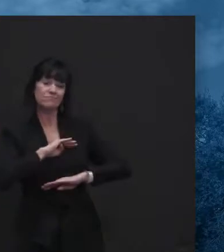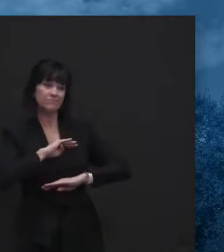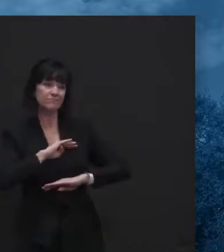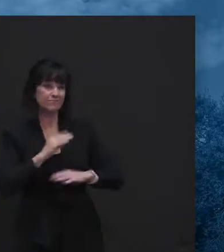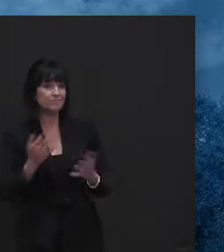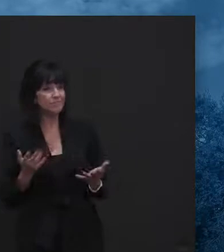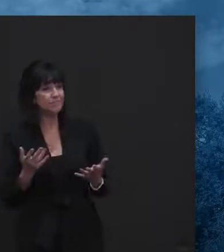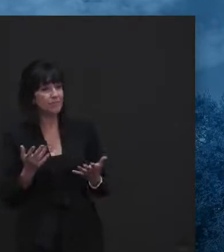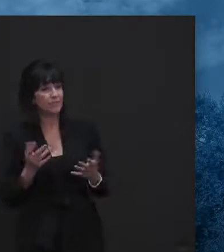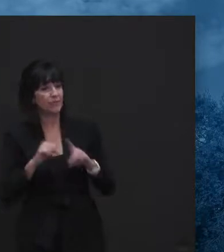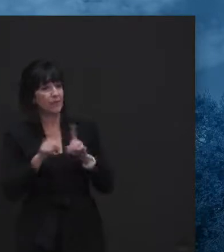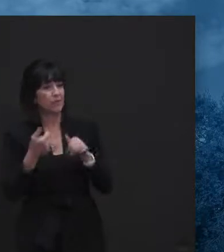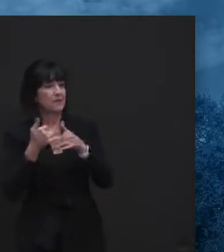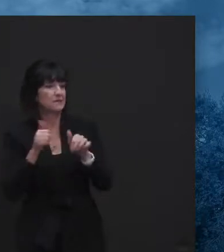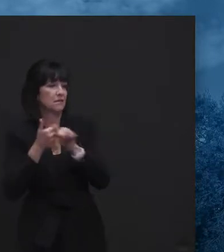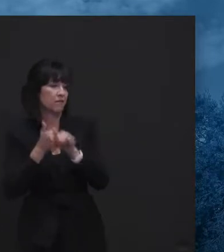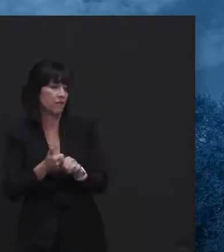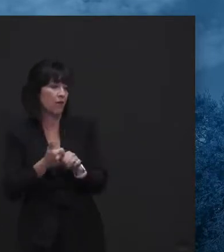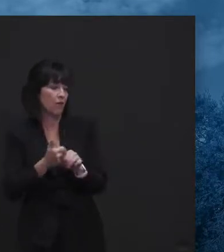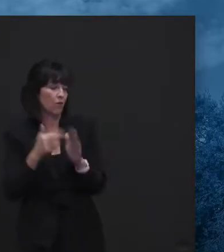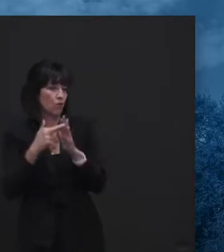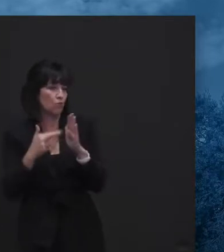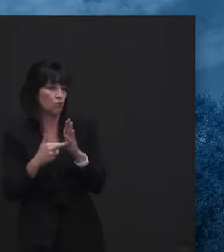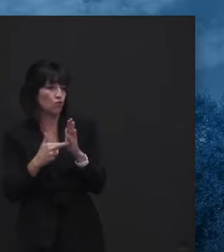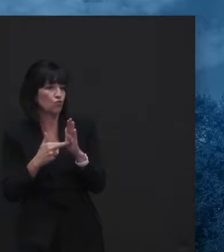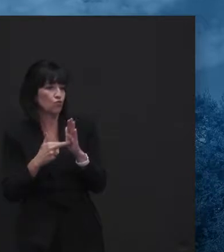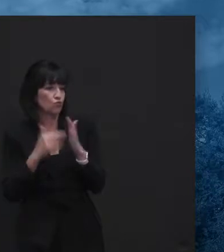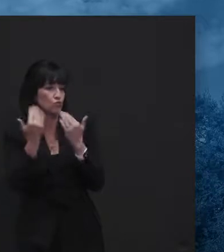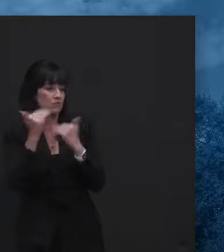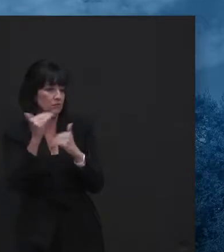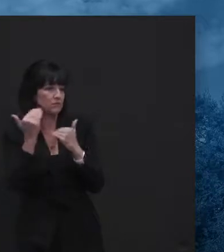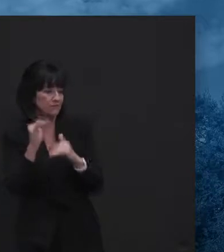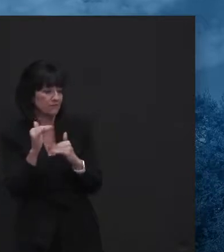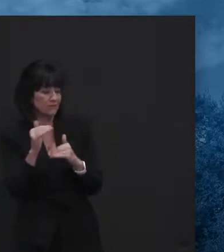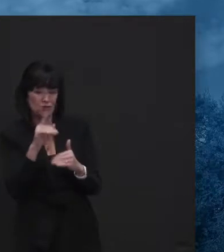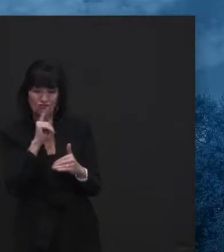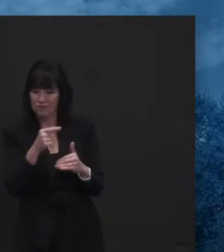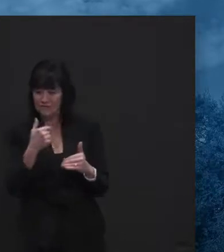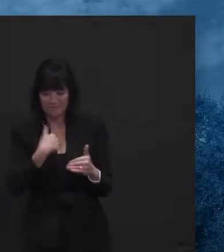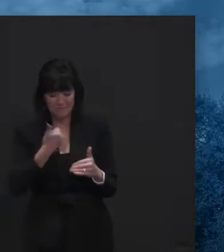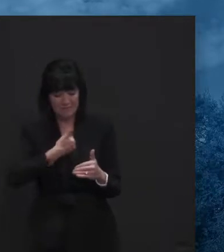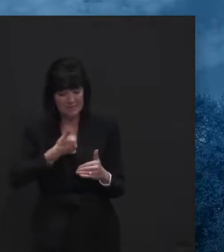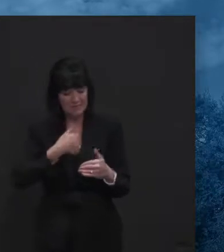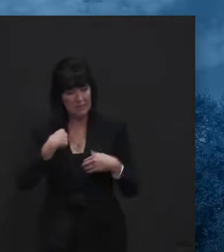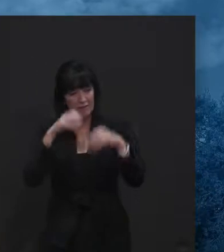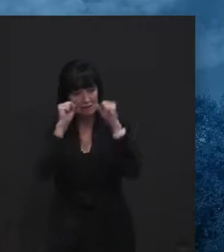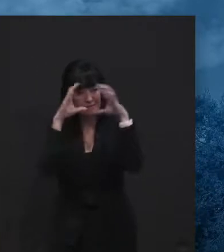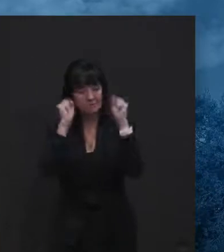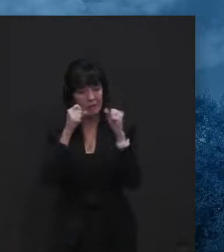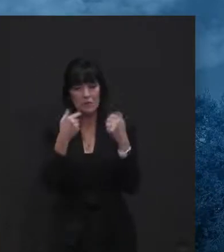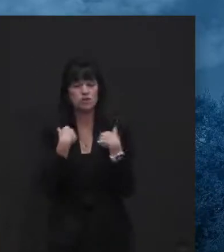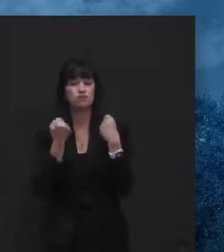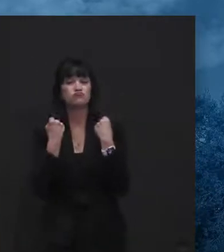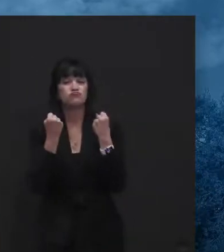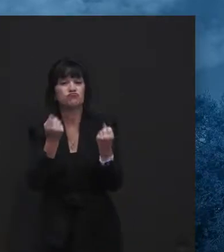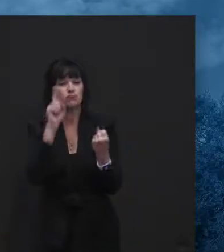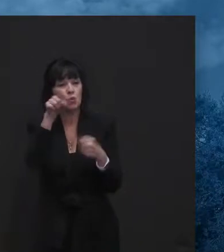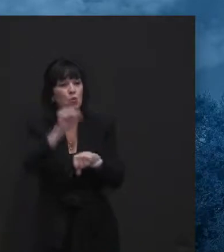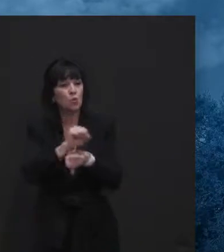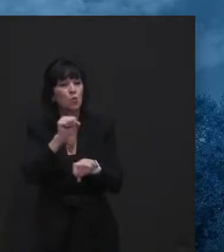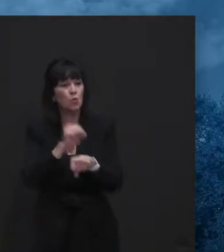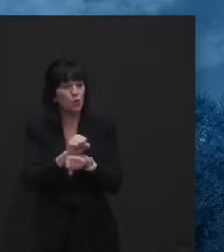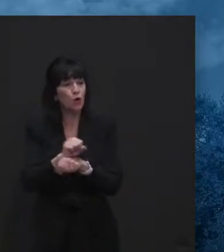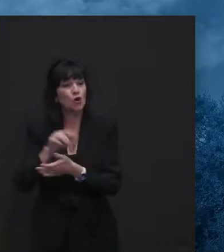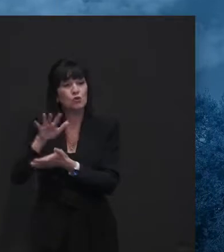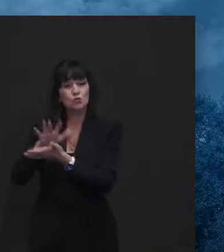amazed. I, I was driving to work today and a school bus passed me and I could